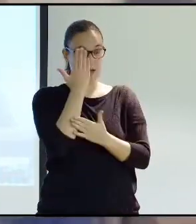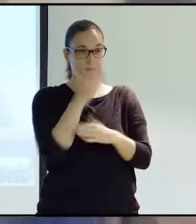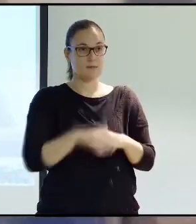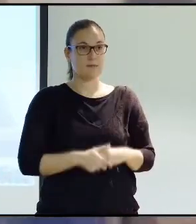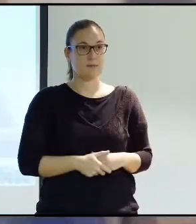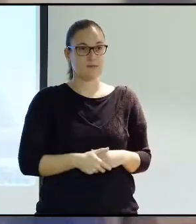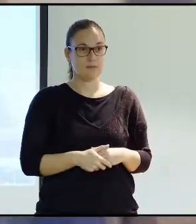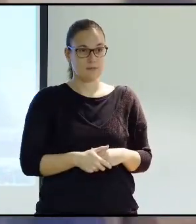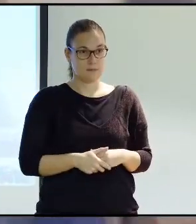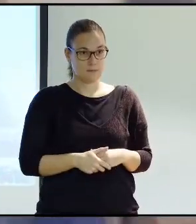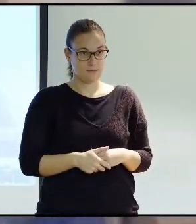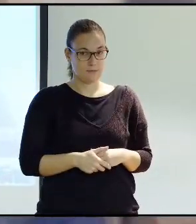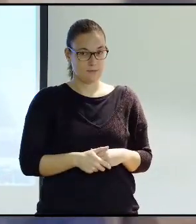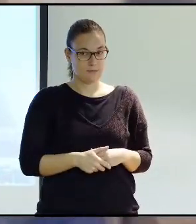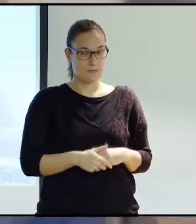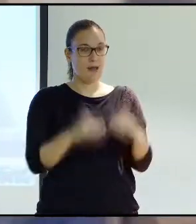Hello, everyone.